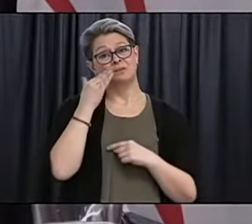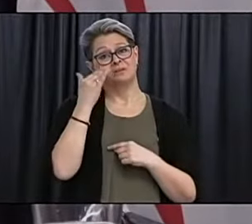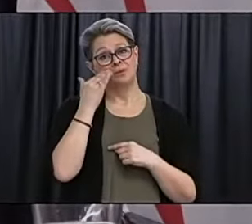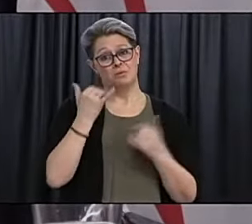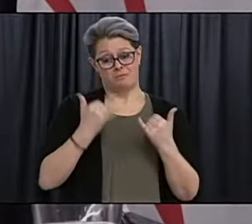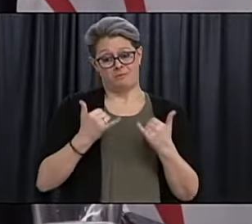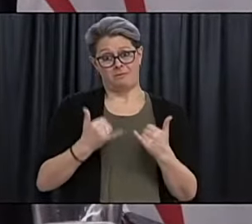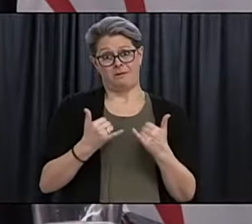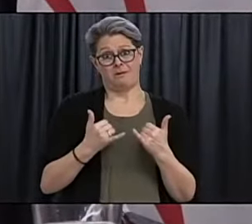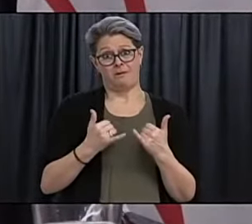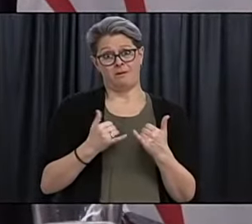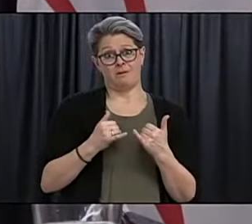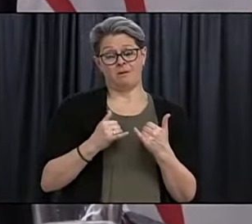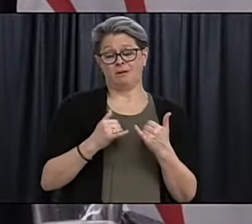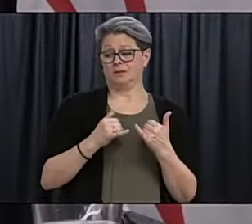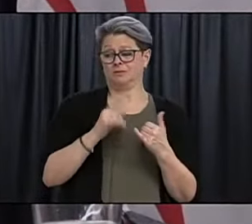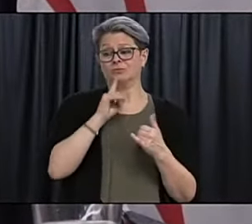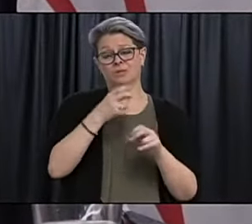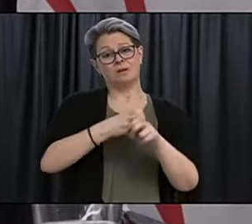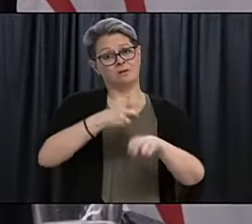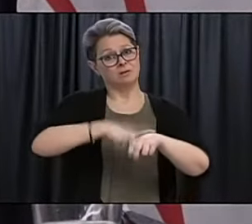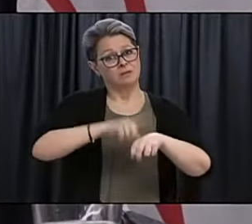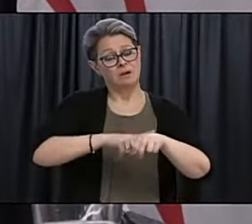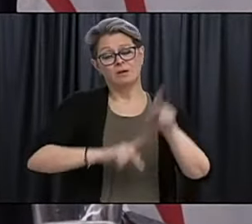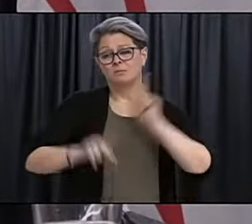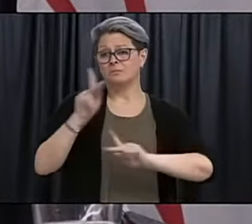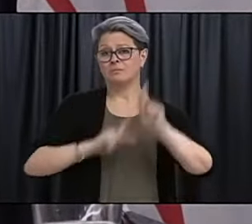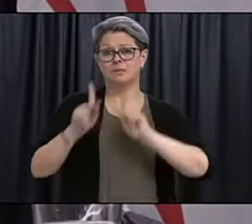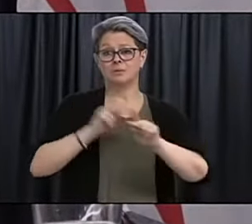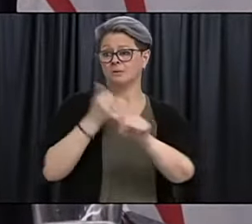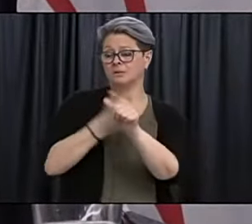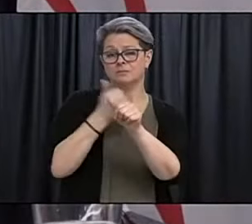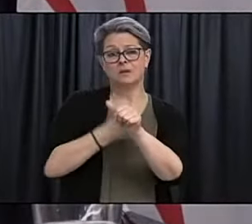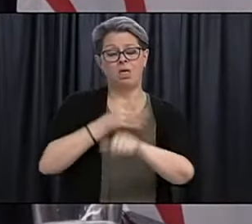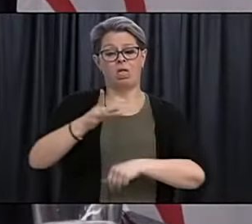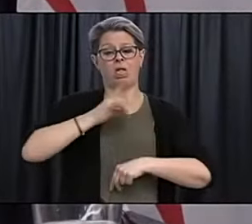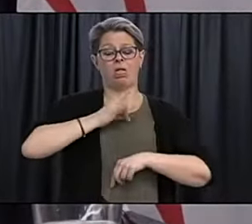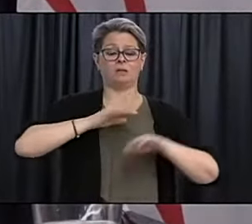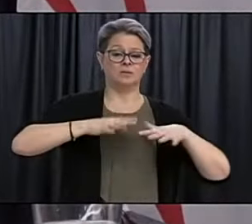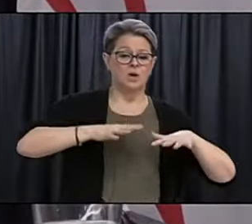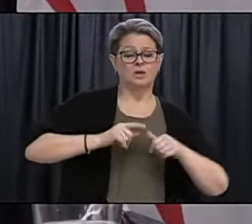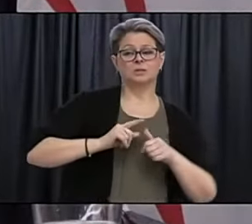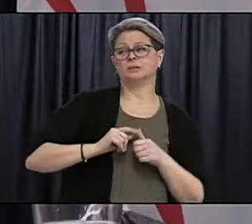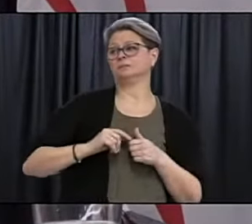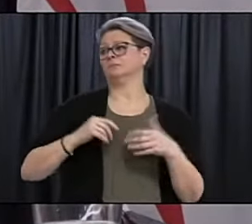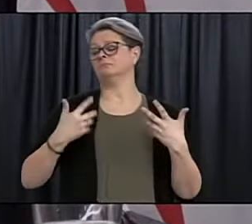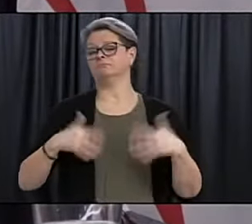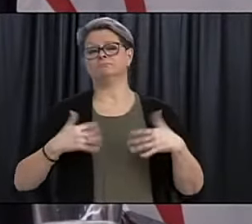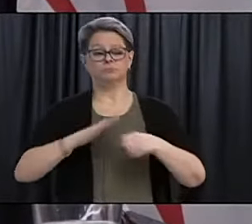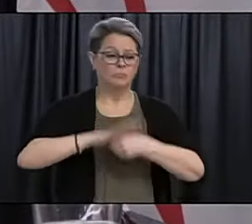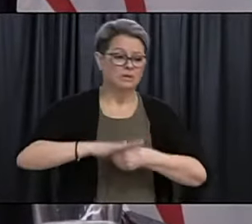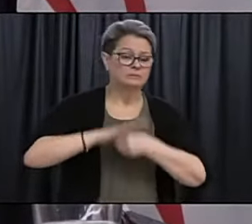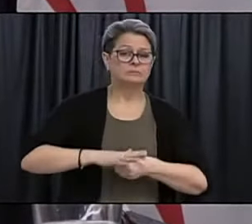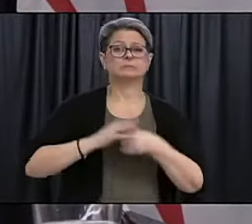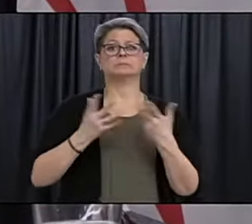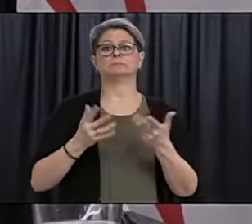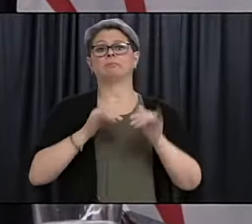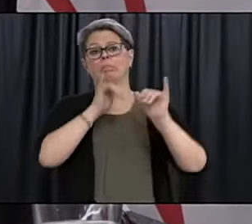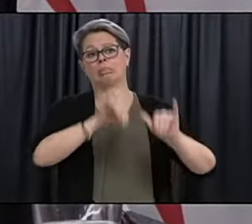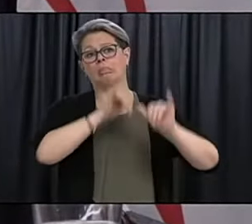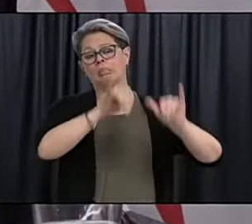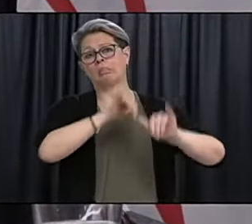this is, uh, hard times. There's anxiety provoking times. It's stressful times. Um, being locked up, uh,